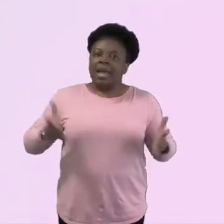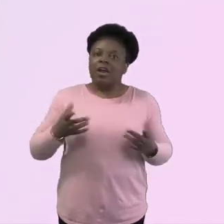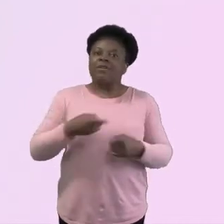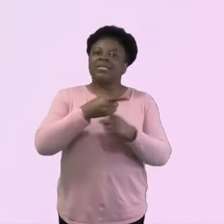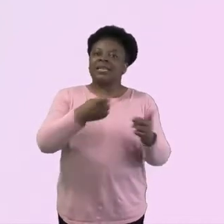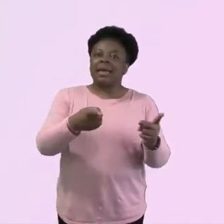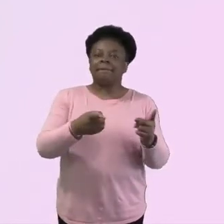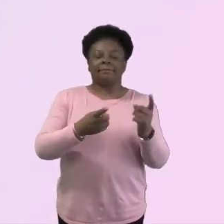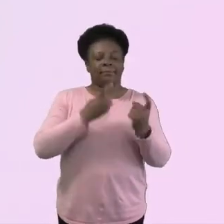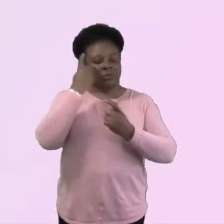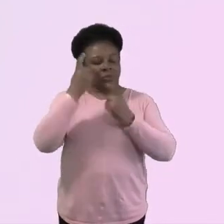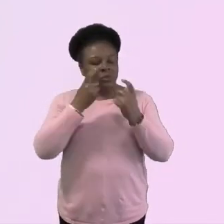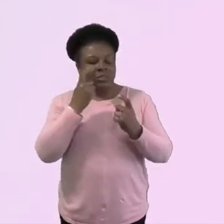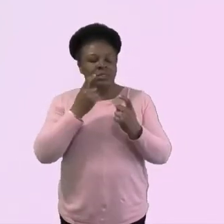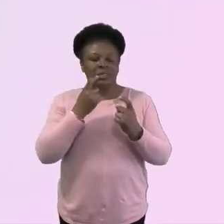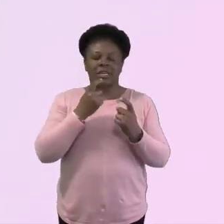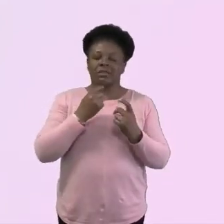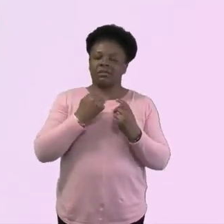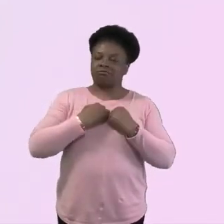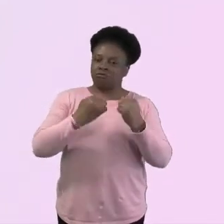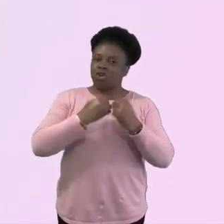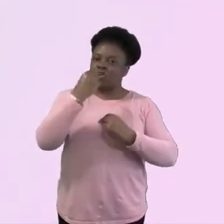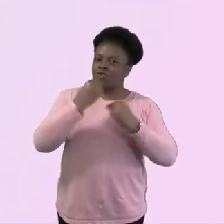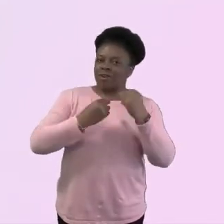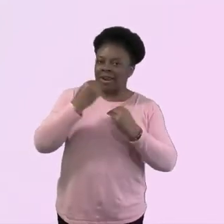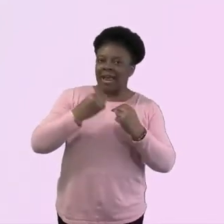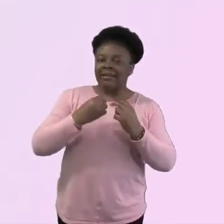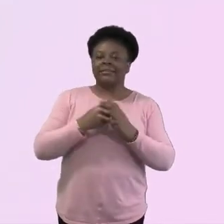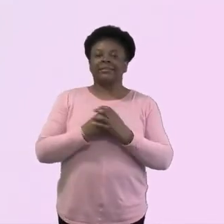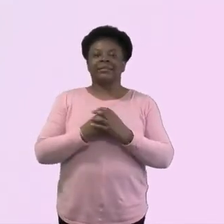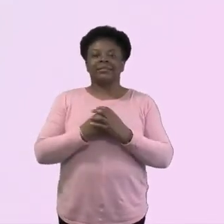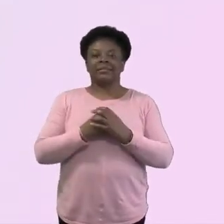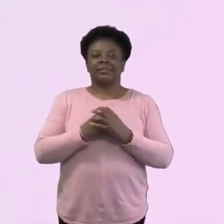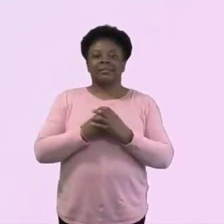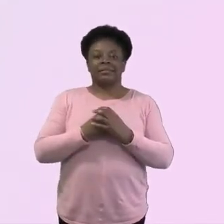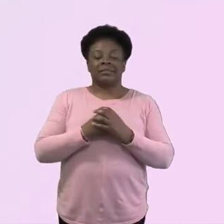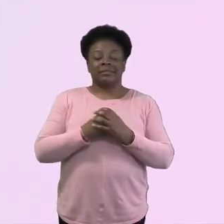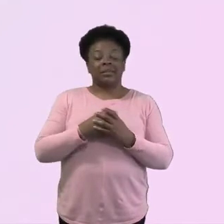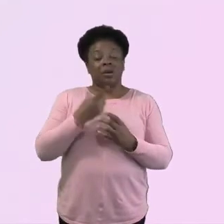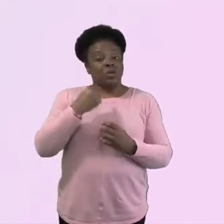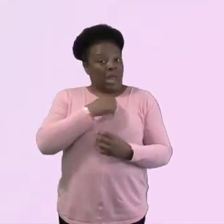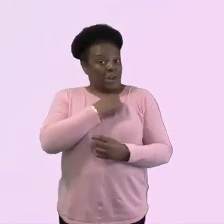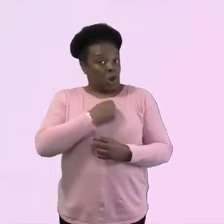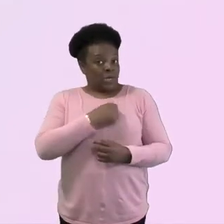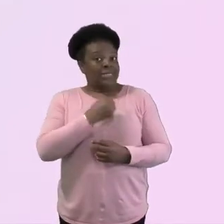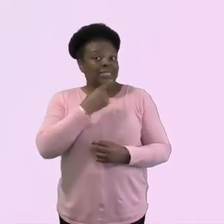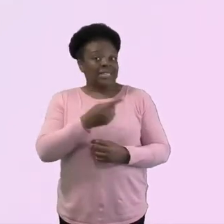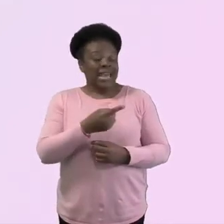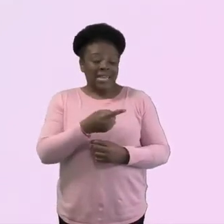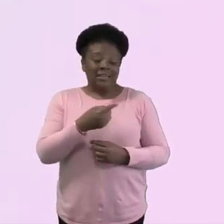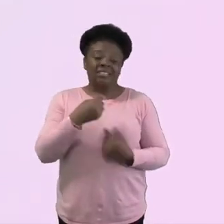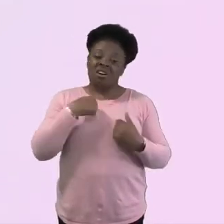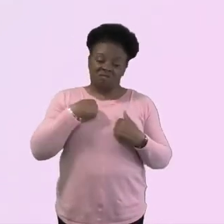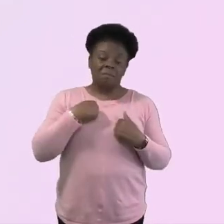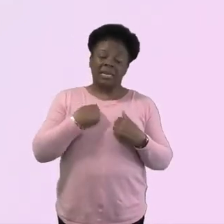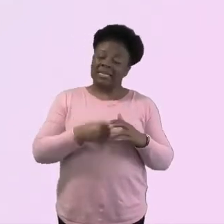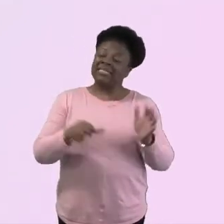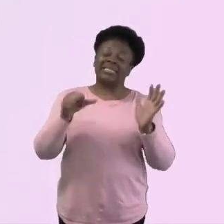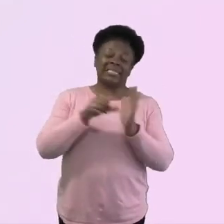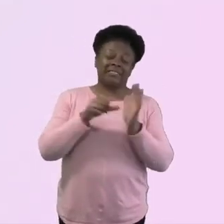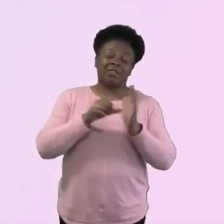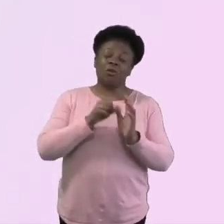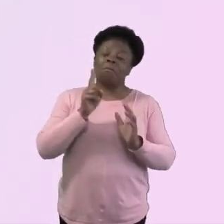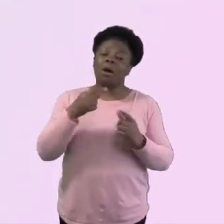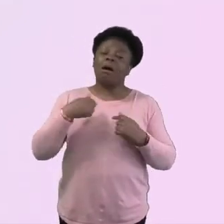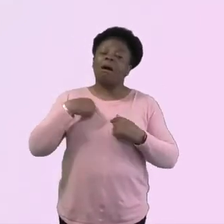workers, as, as workers with them to kind of say, I found this hard too, but I've also found that in all I've been doing that God has been with me in